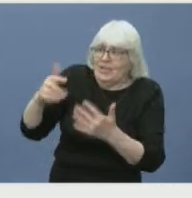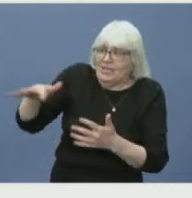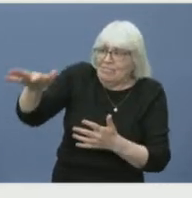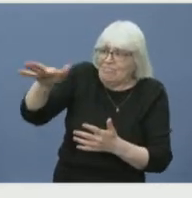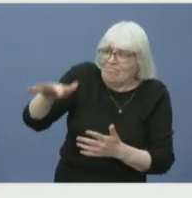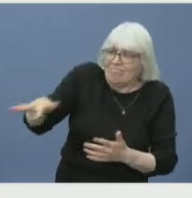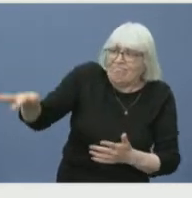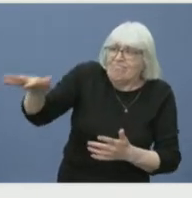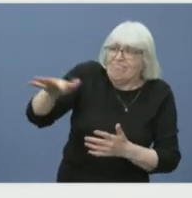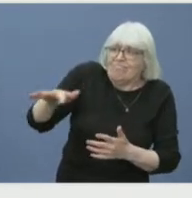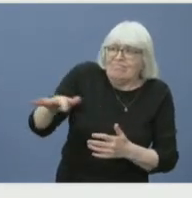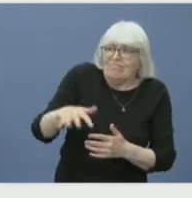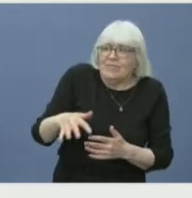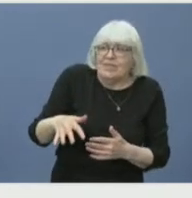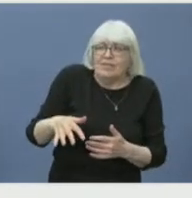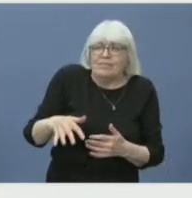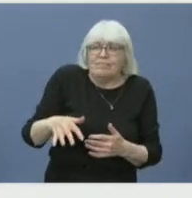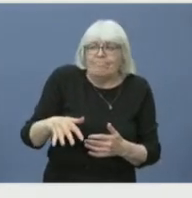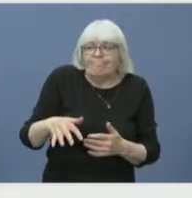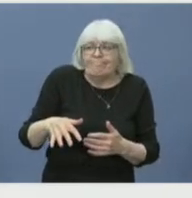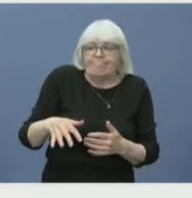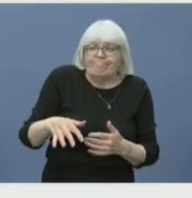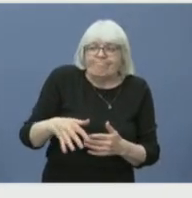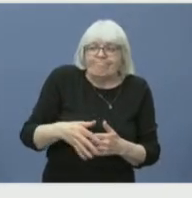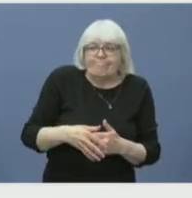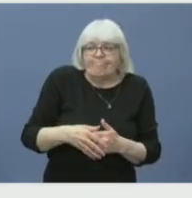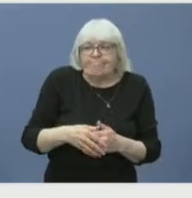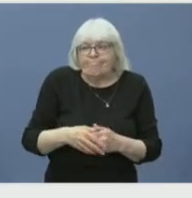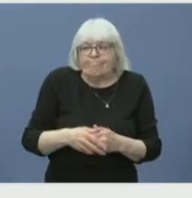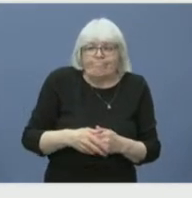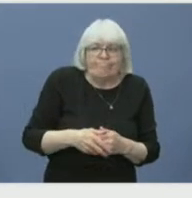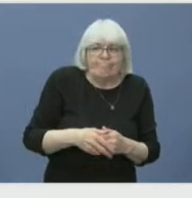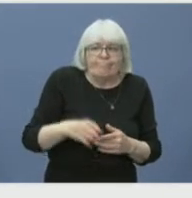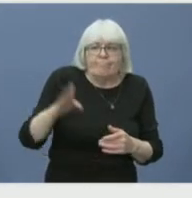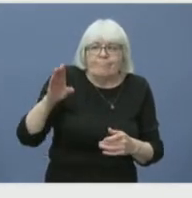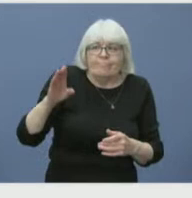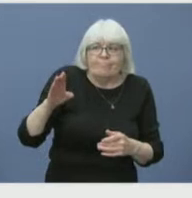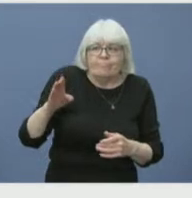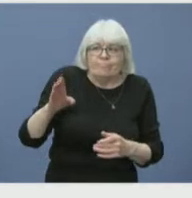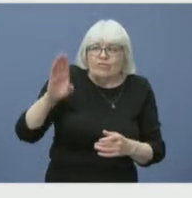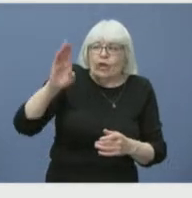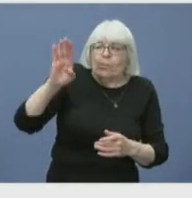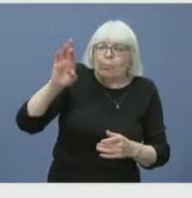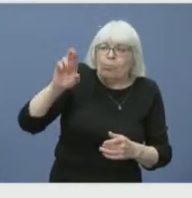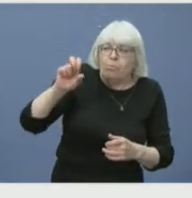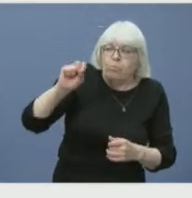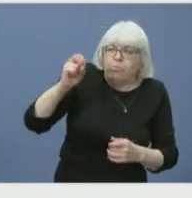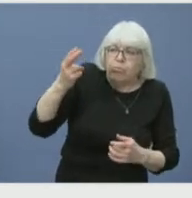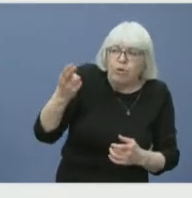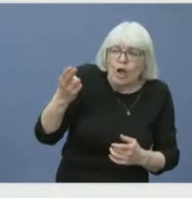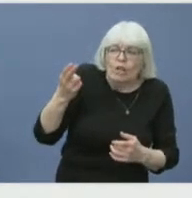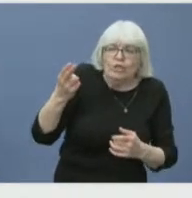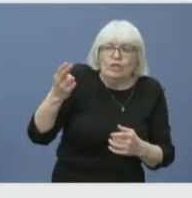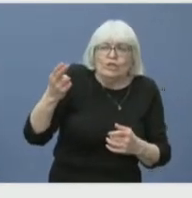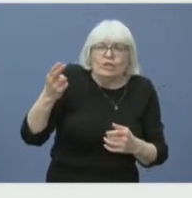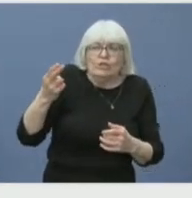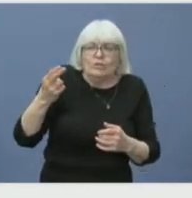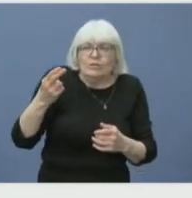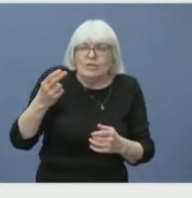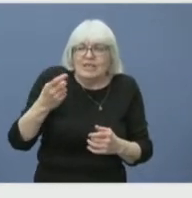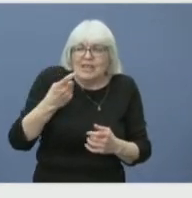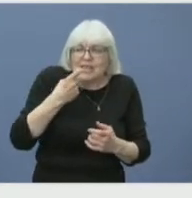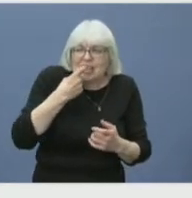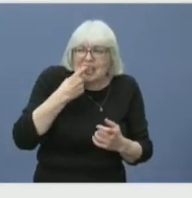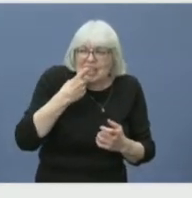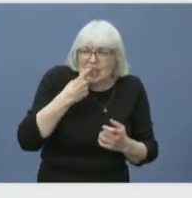There would have been some brush there. We do have a metal holding facility or like to hold metals at old